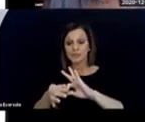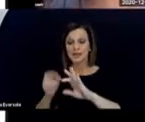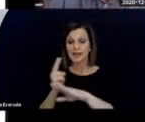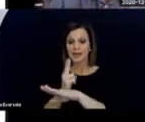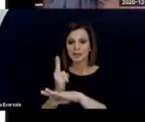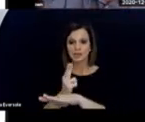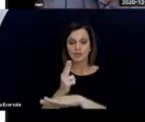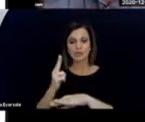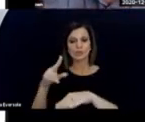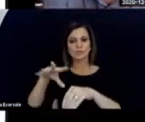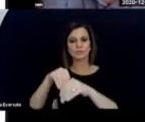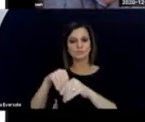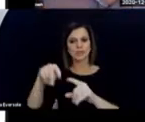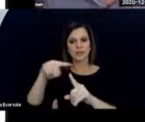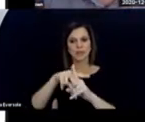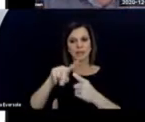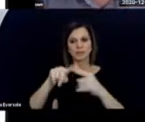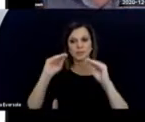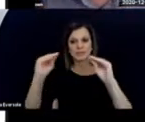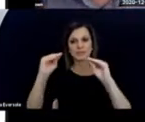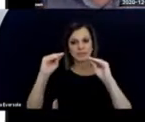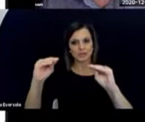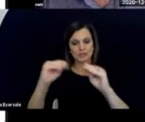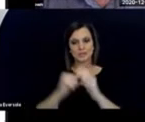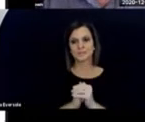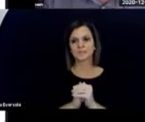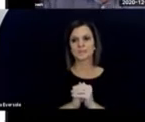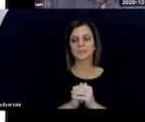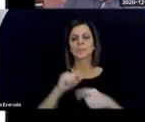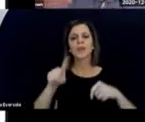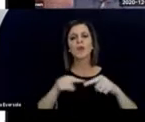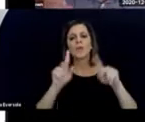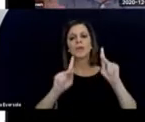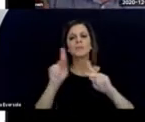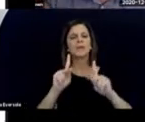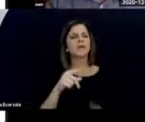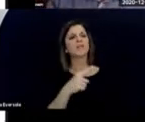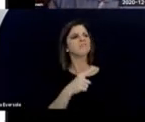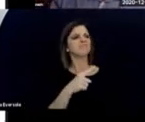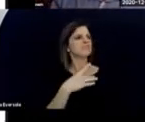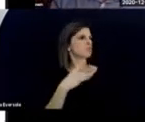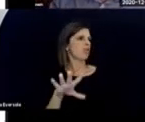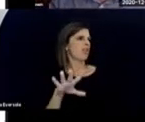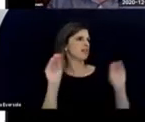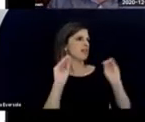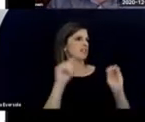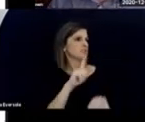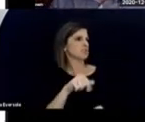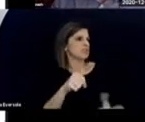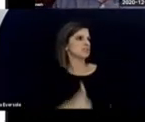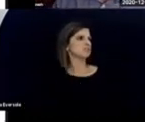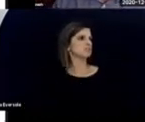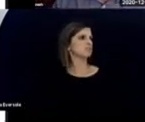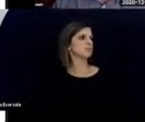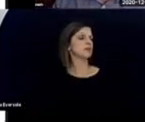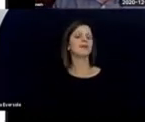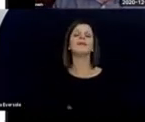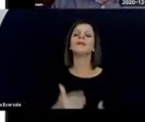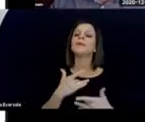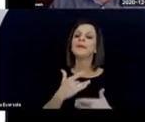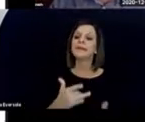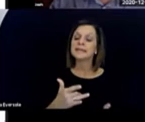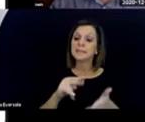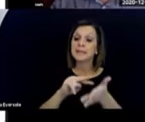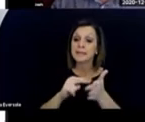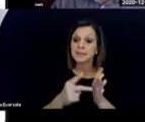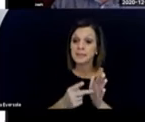and then utilize in our teaching. When people say she doesn't like anything really,